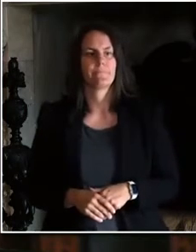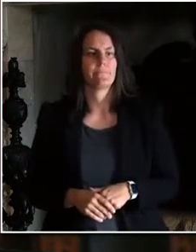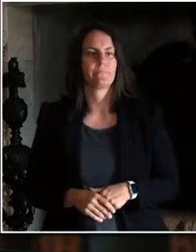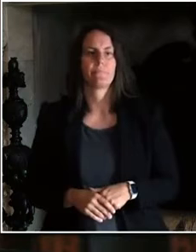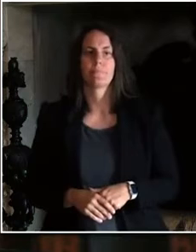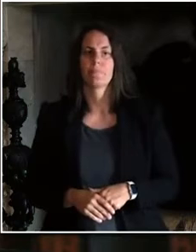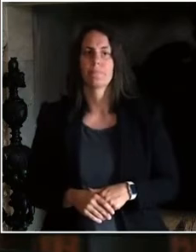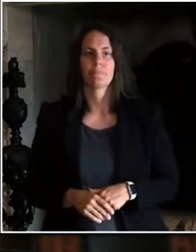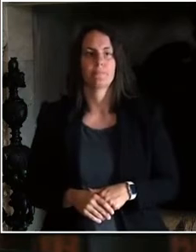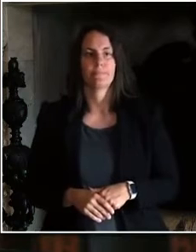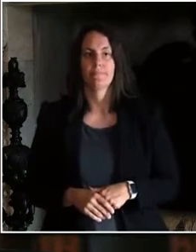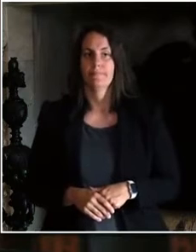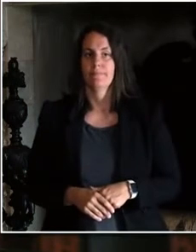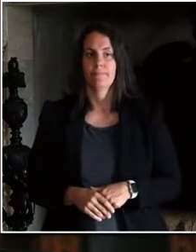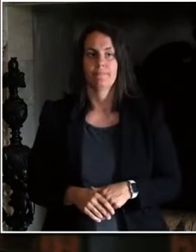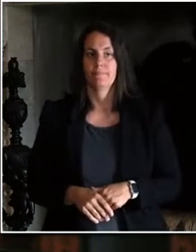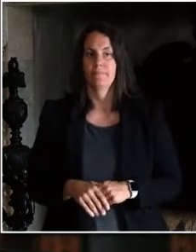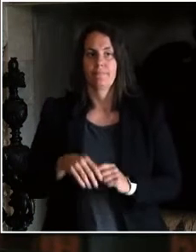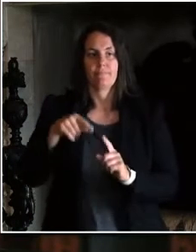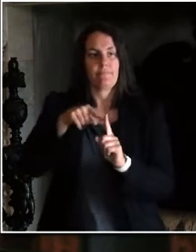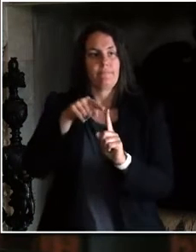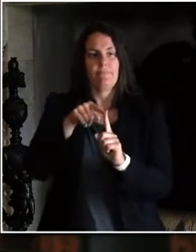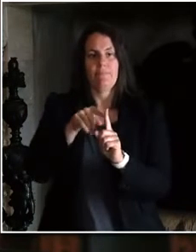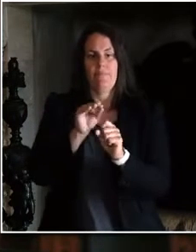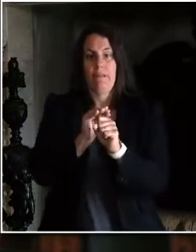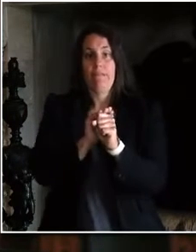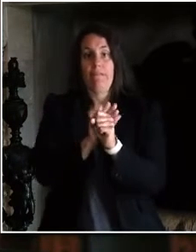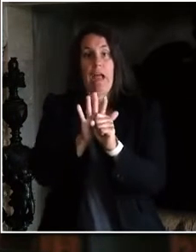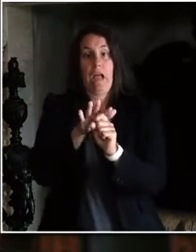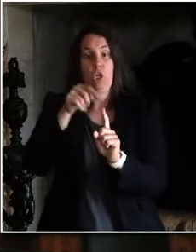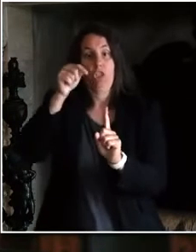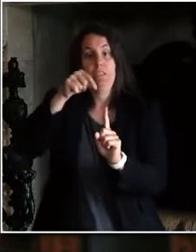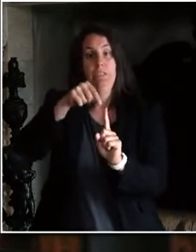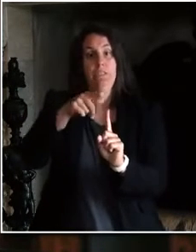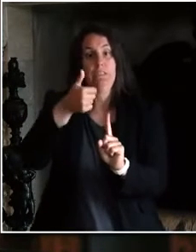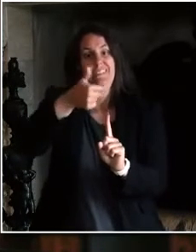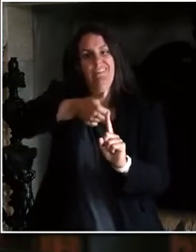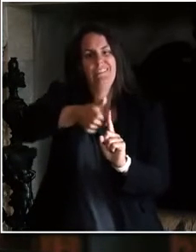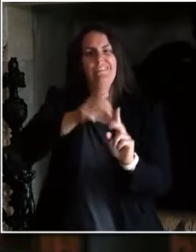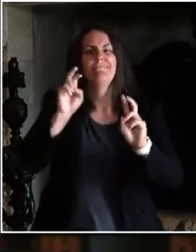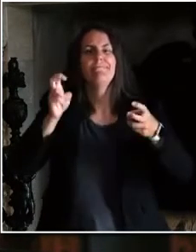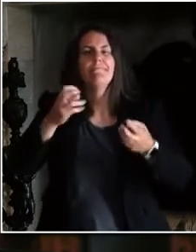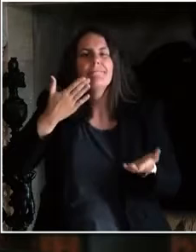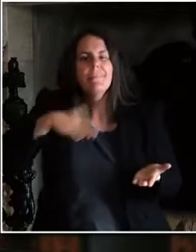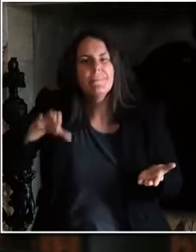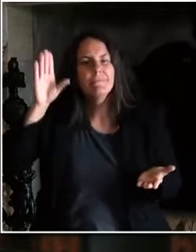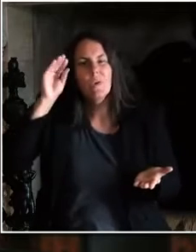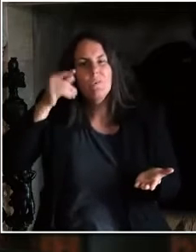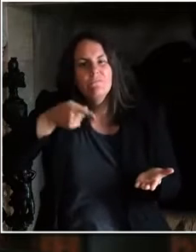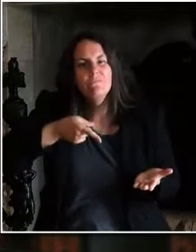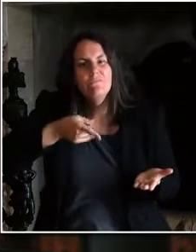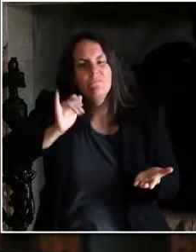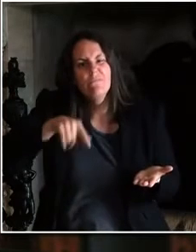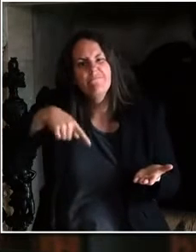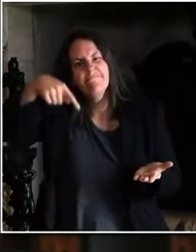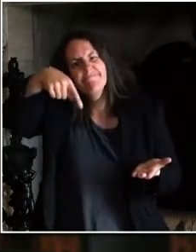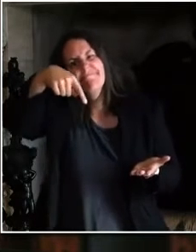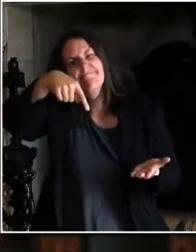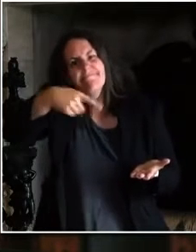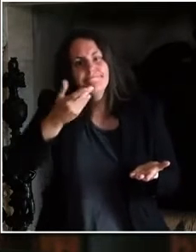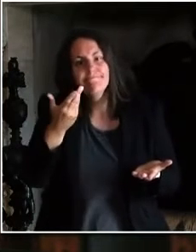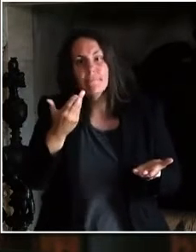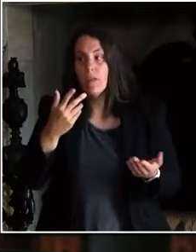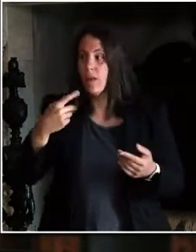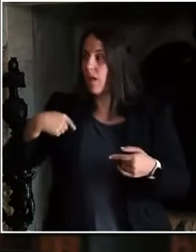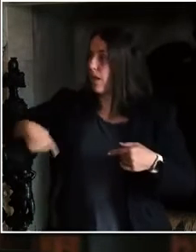is the bad guy. And it has been incredibly stressful and produced a lot of